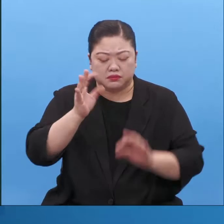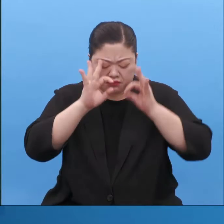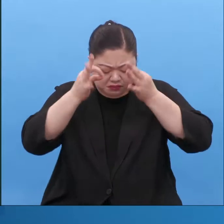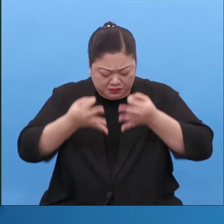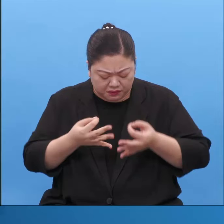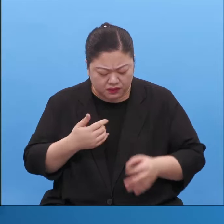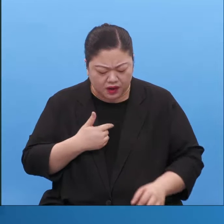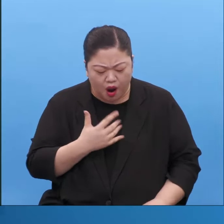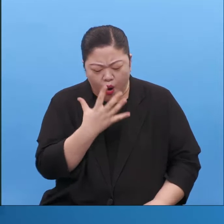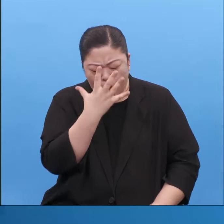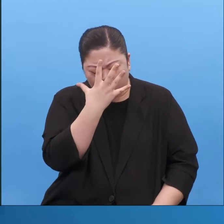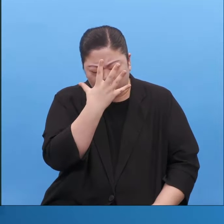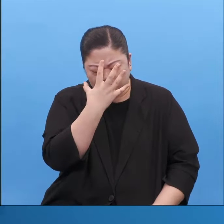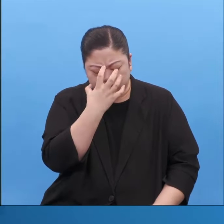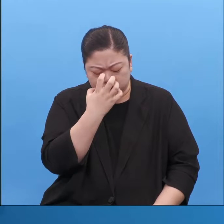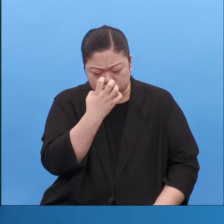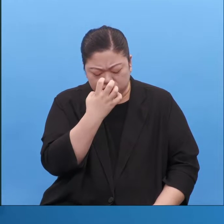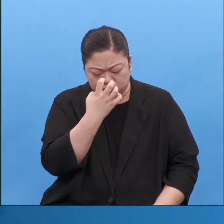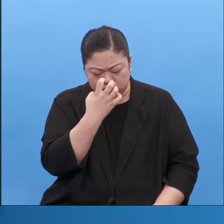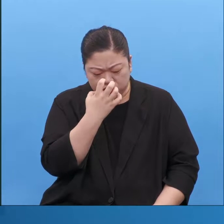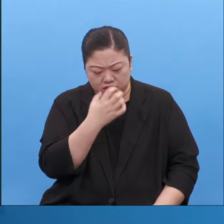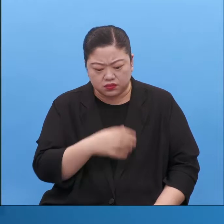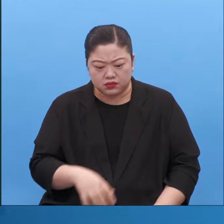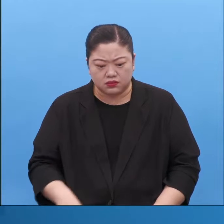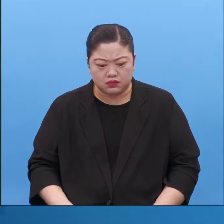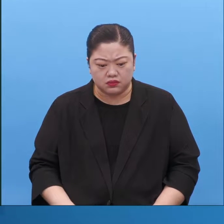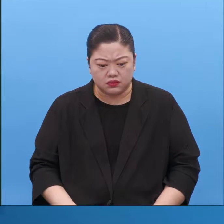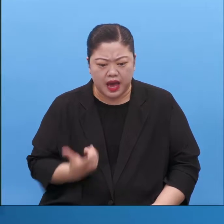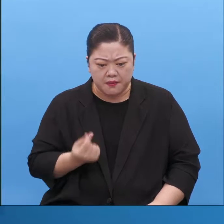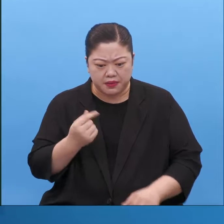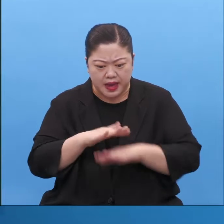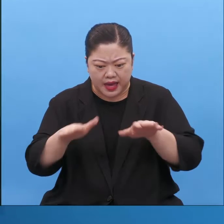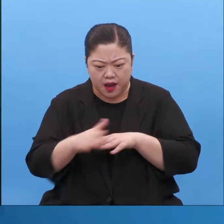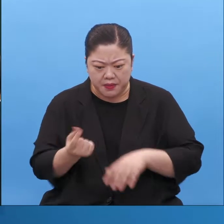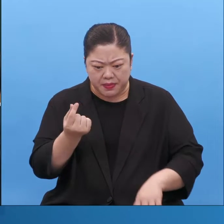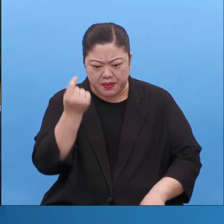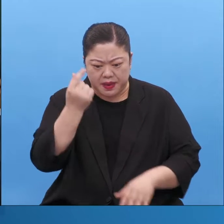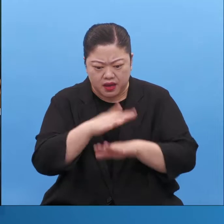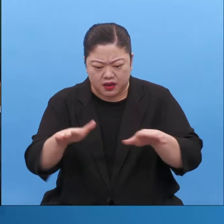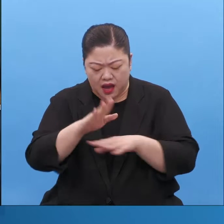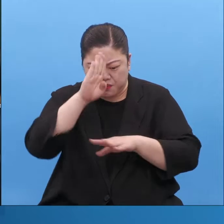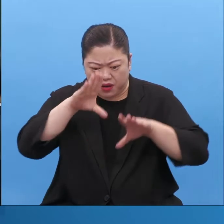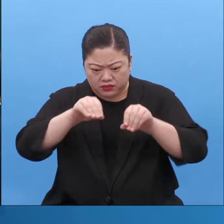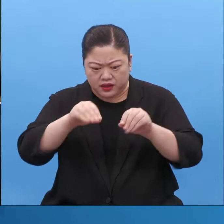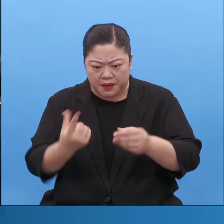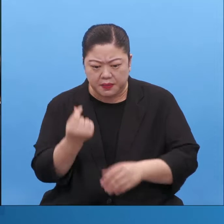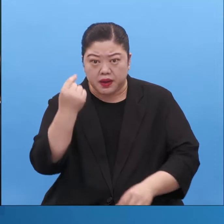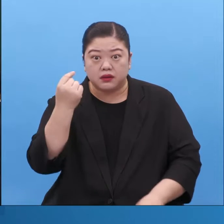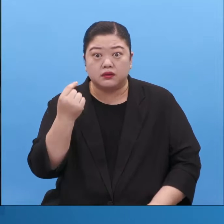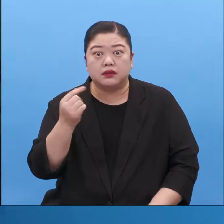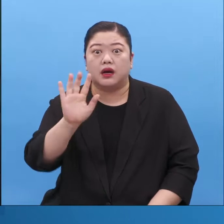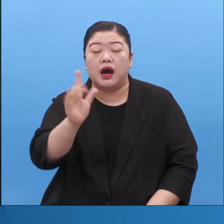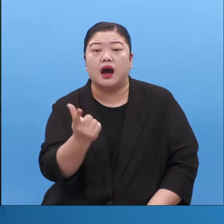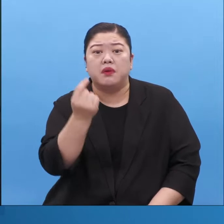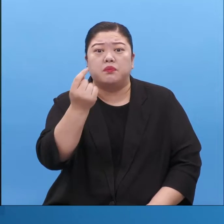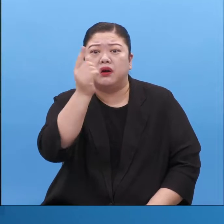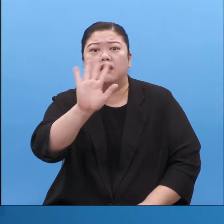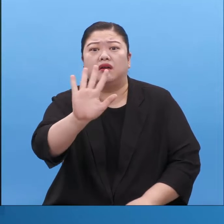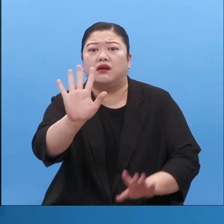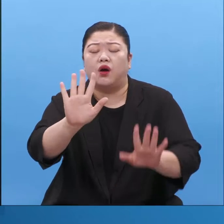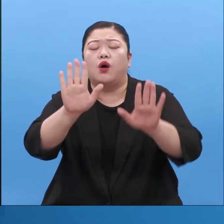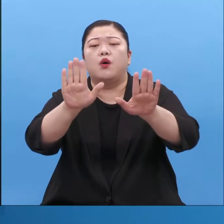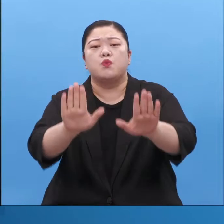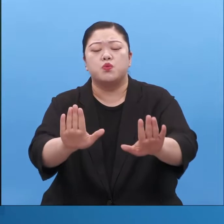and so anyone who has depression or if you're facing mental health or hardship don't try to make it fix